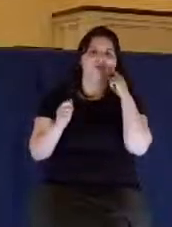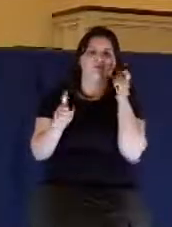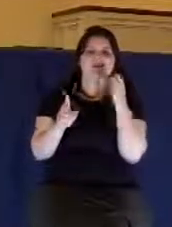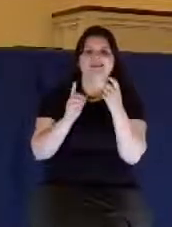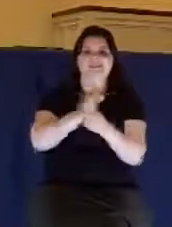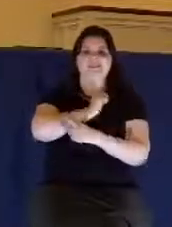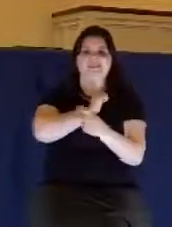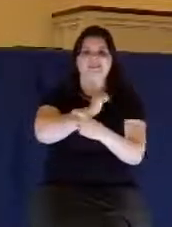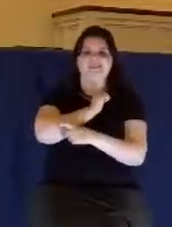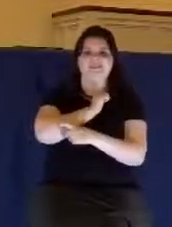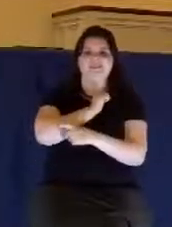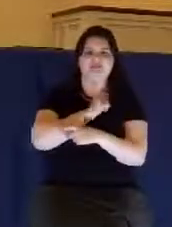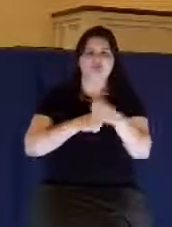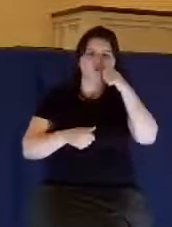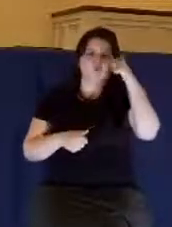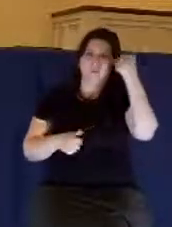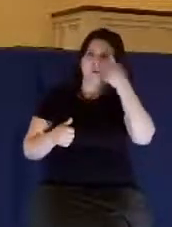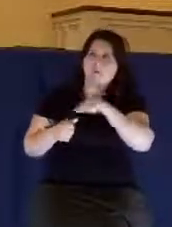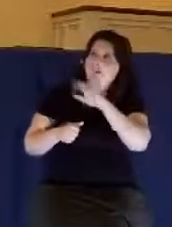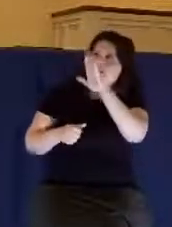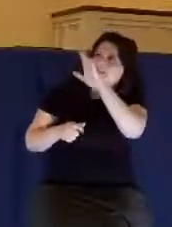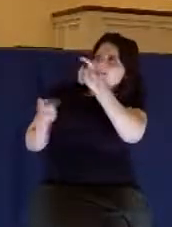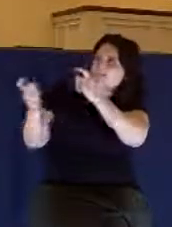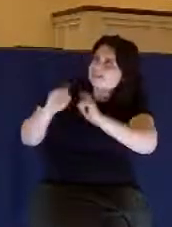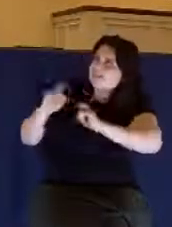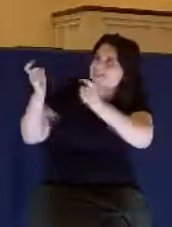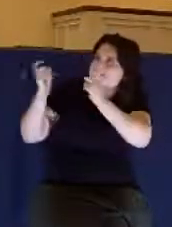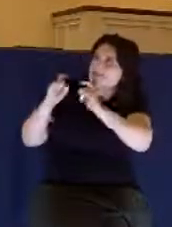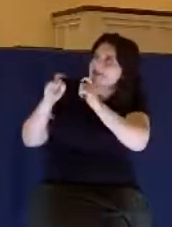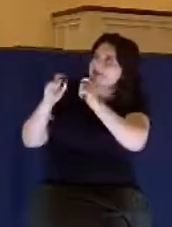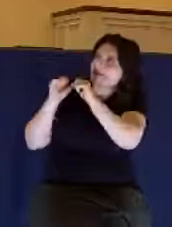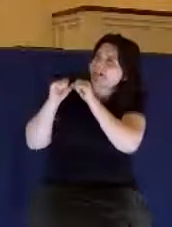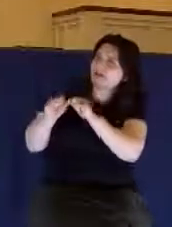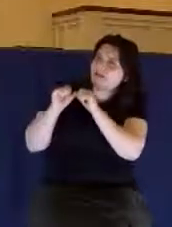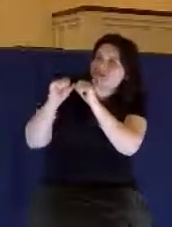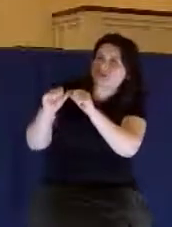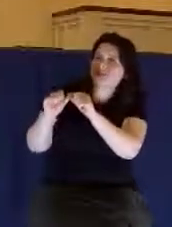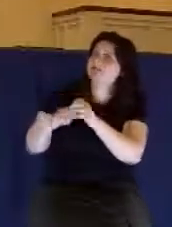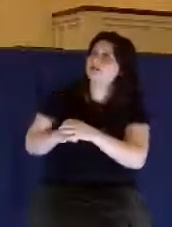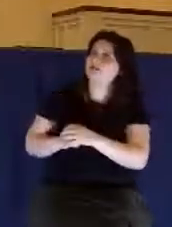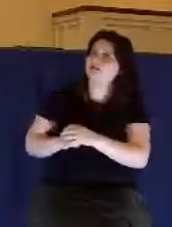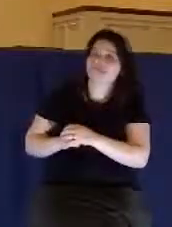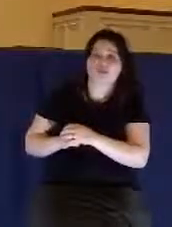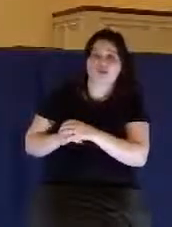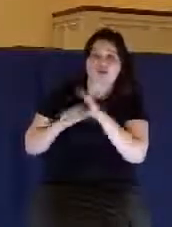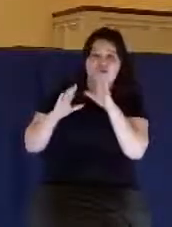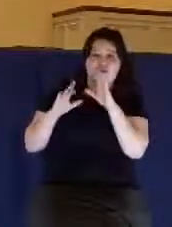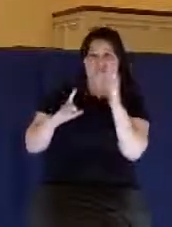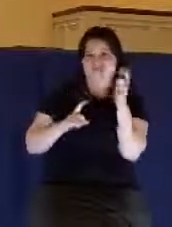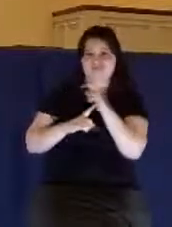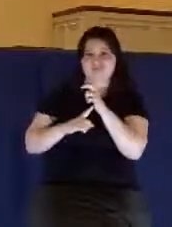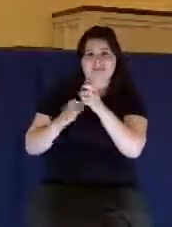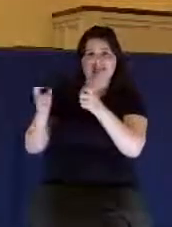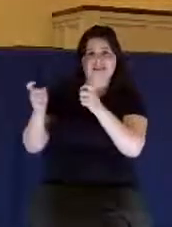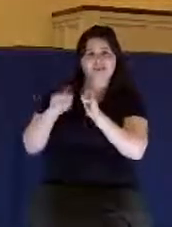Remember what he's given you. Remember his giving is constant. Remember his greatest gift is in salvation.